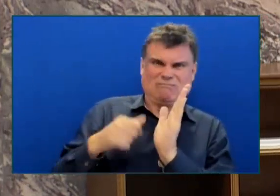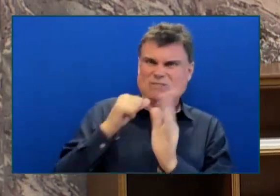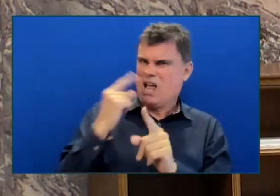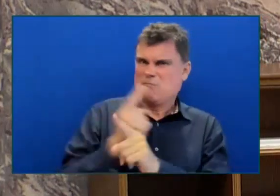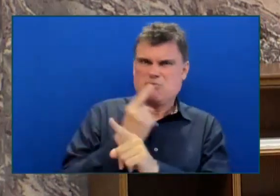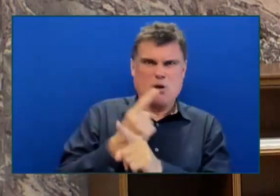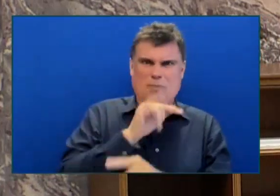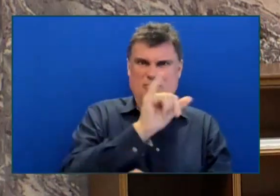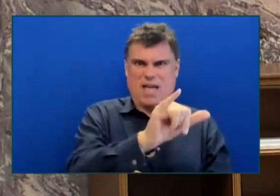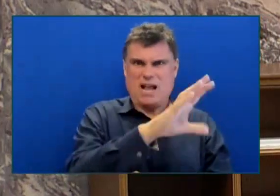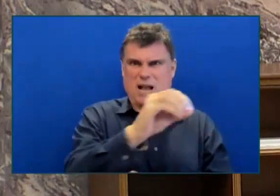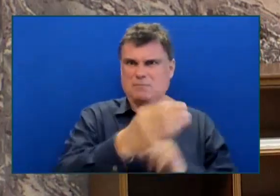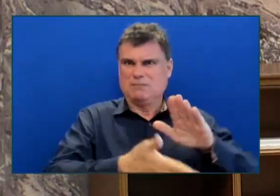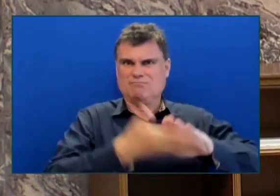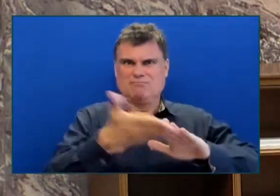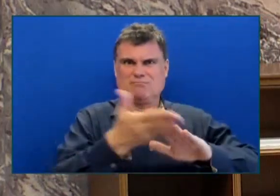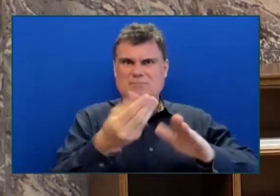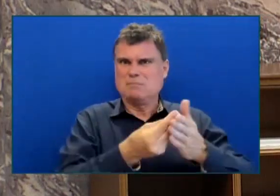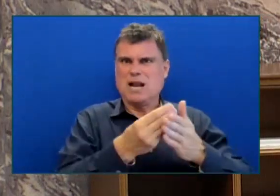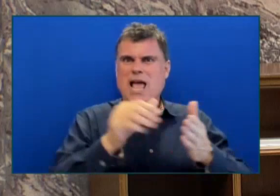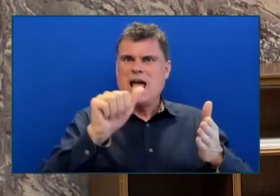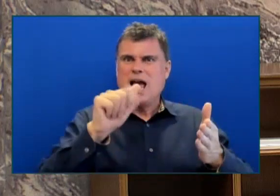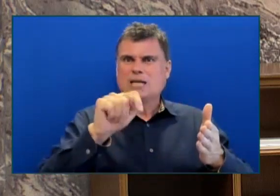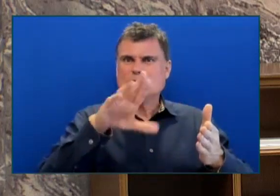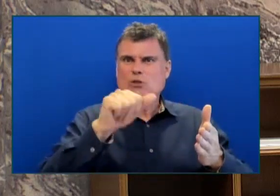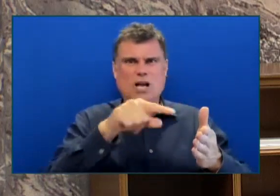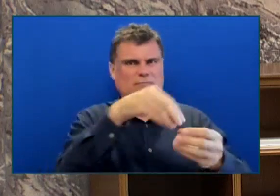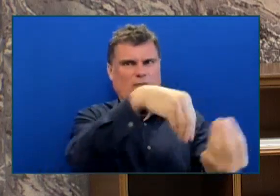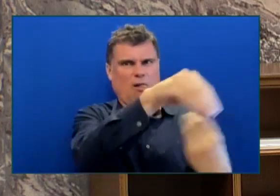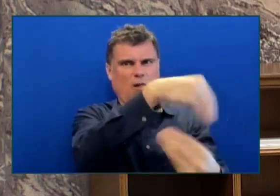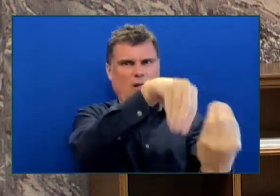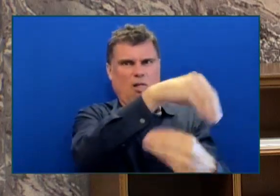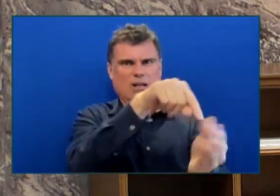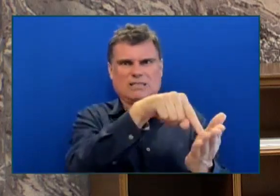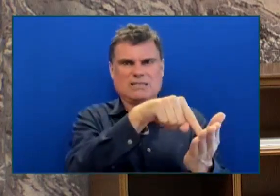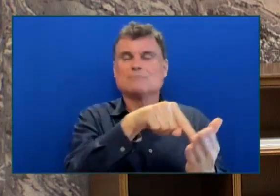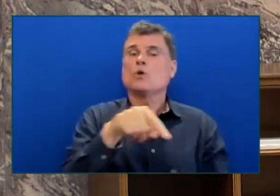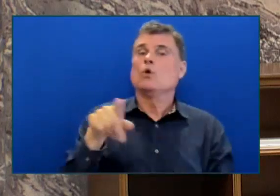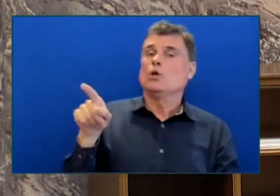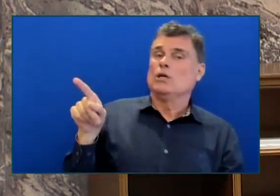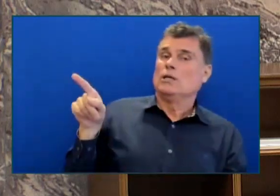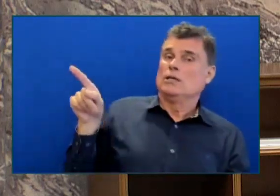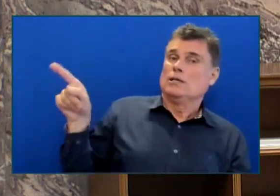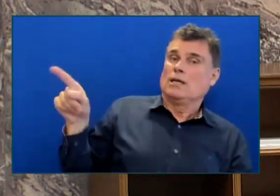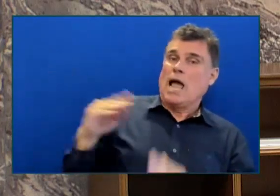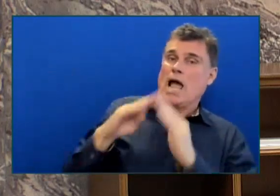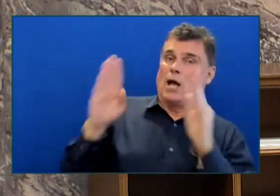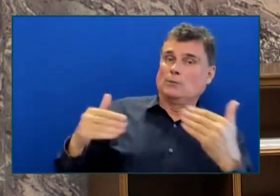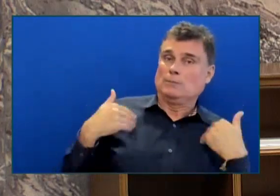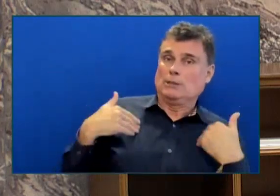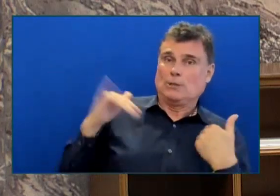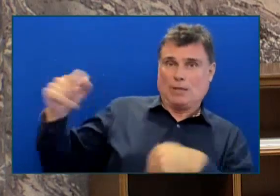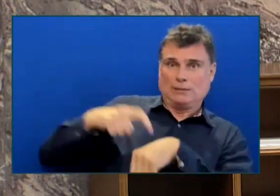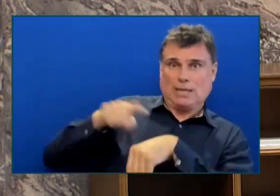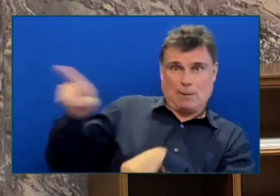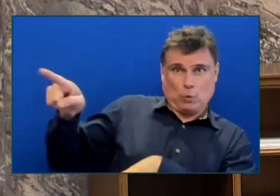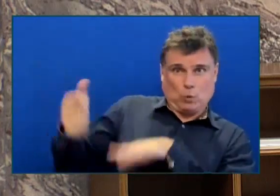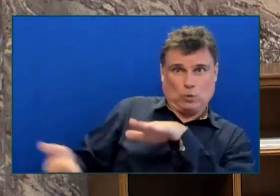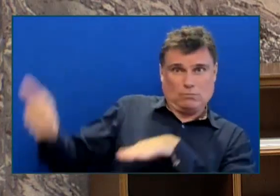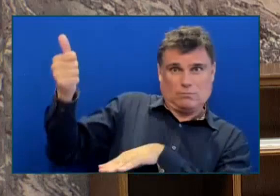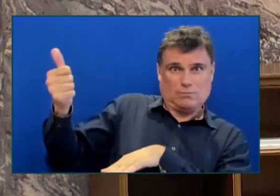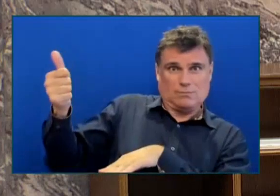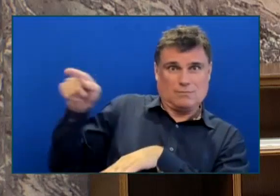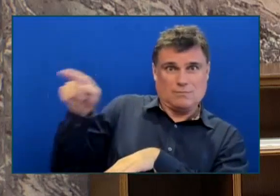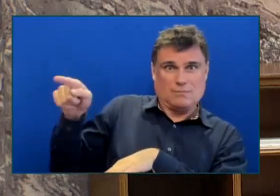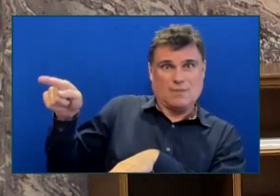As Housing Minister, the Premier also signed off on nearly $400 million in hotel purchases at nearly double